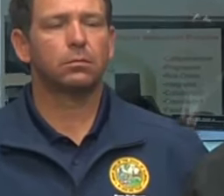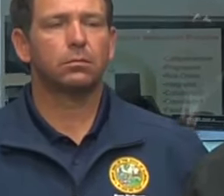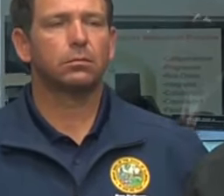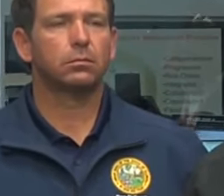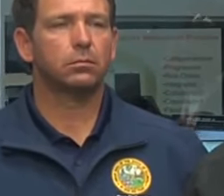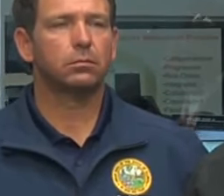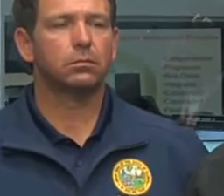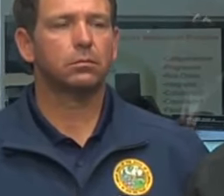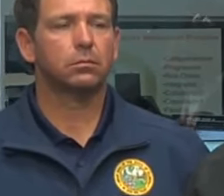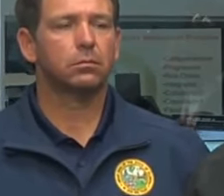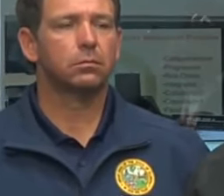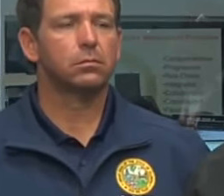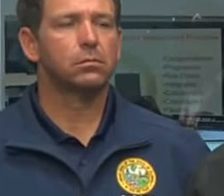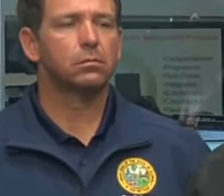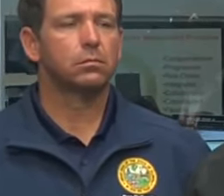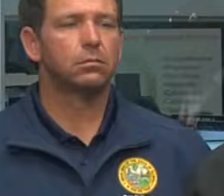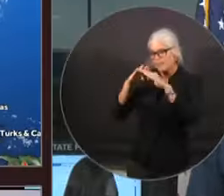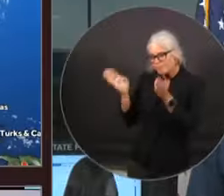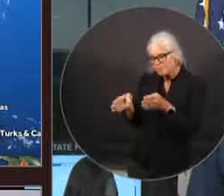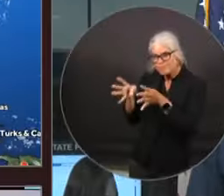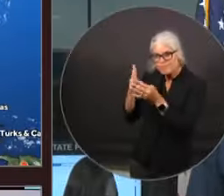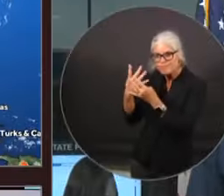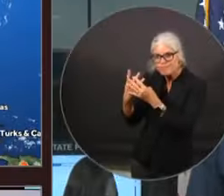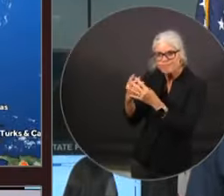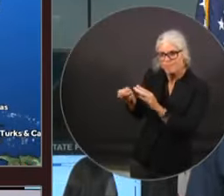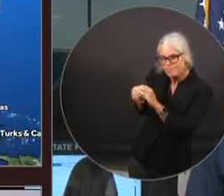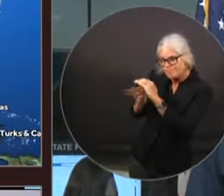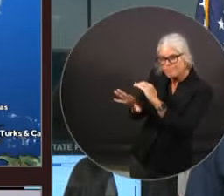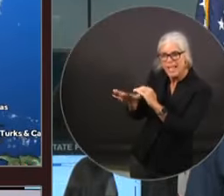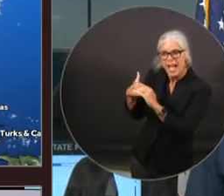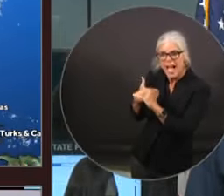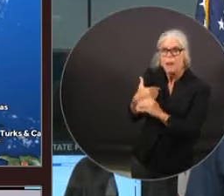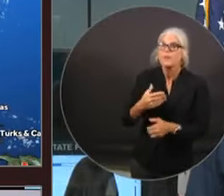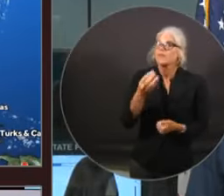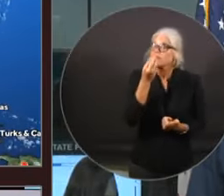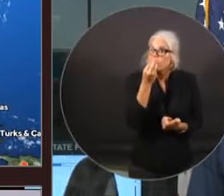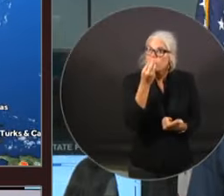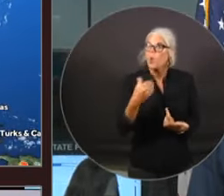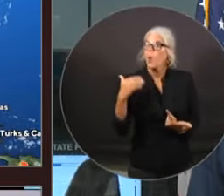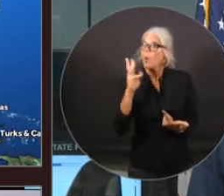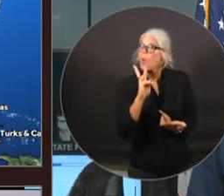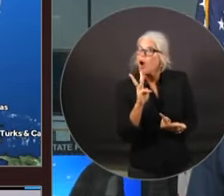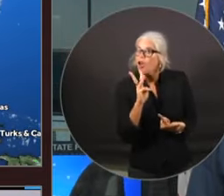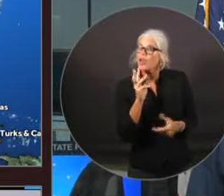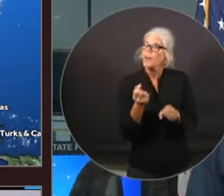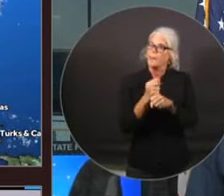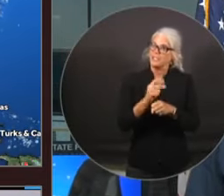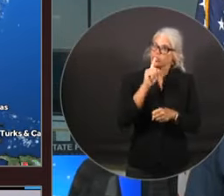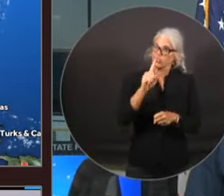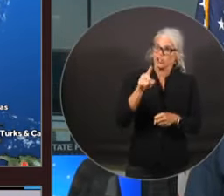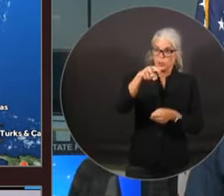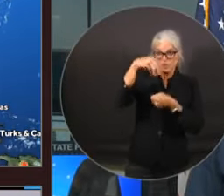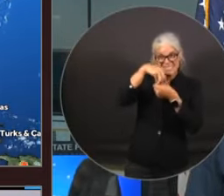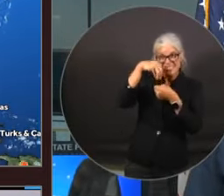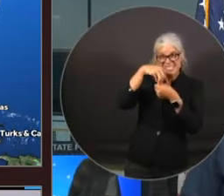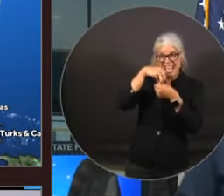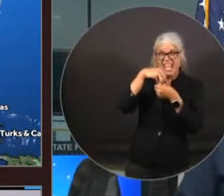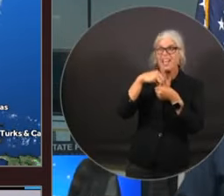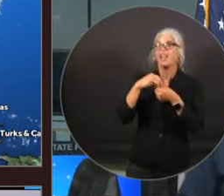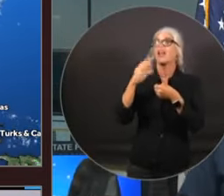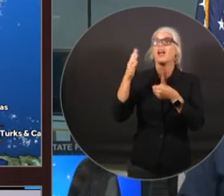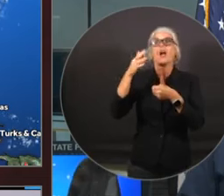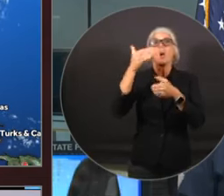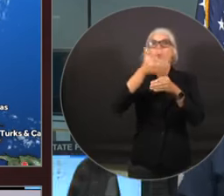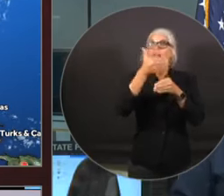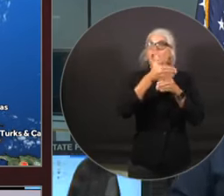your pets. If you're sheltering in place, identify a place in your home away from windows and external doors where you can safely shelter.